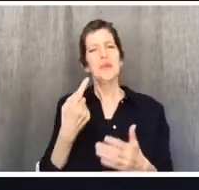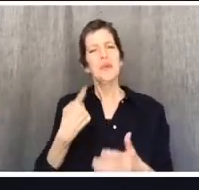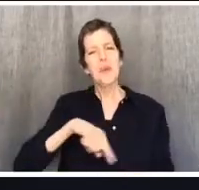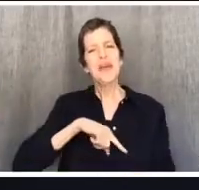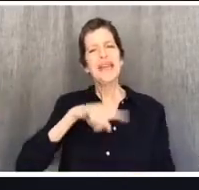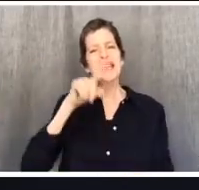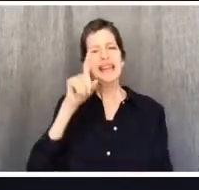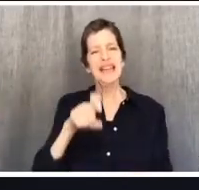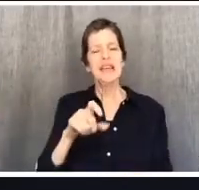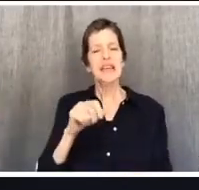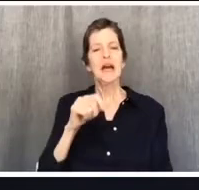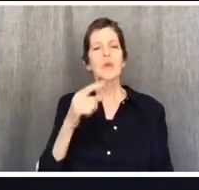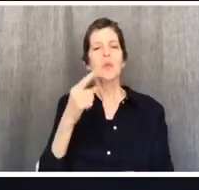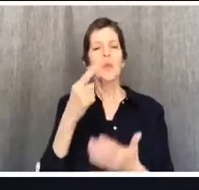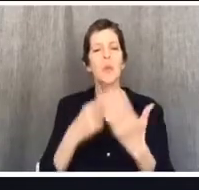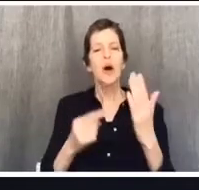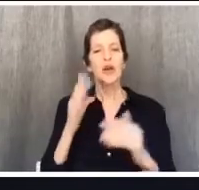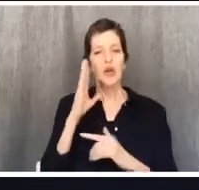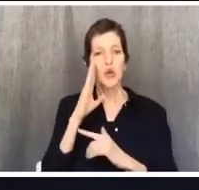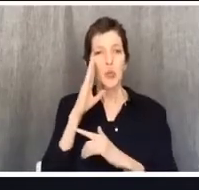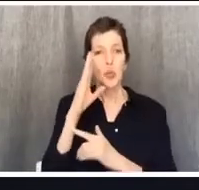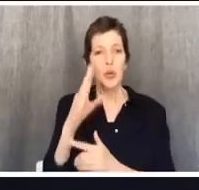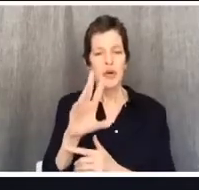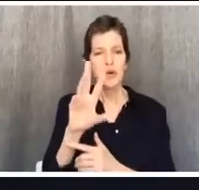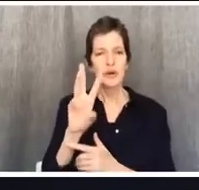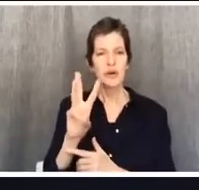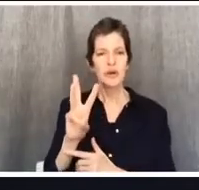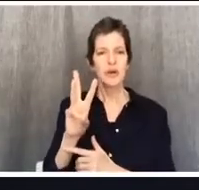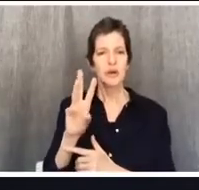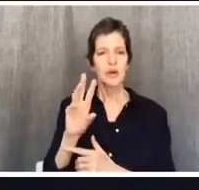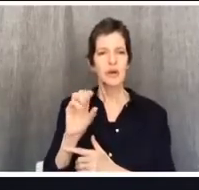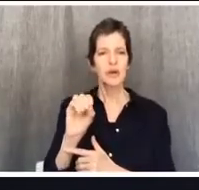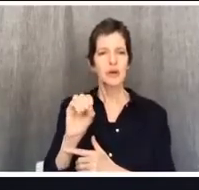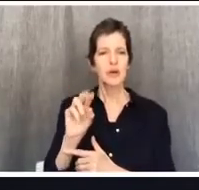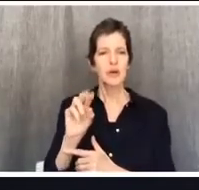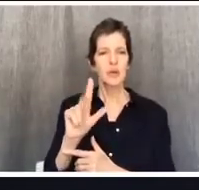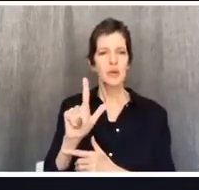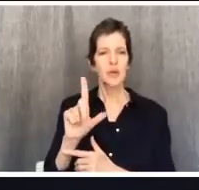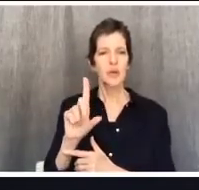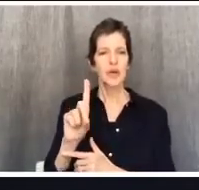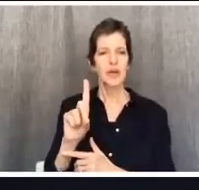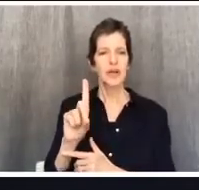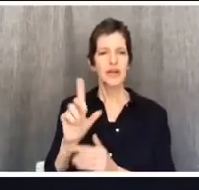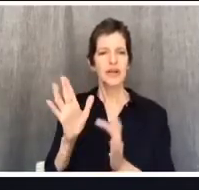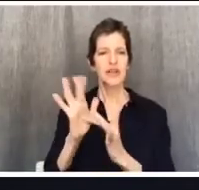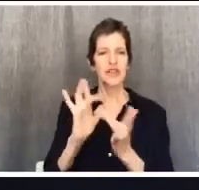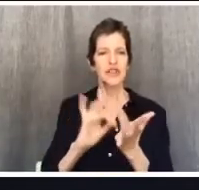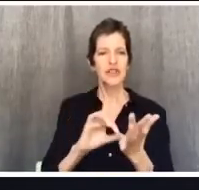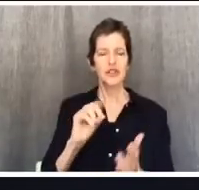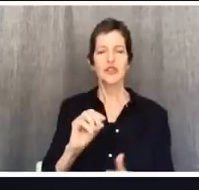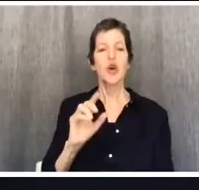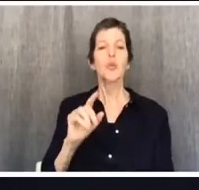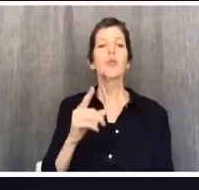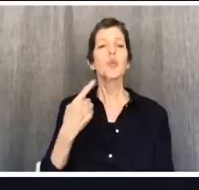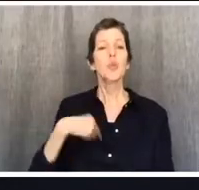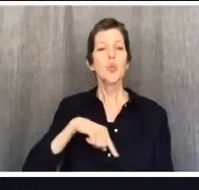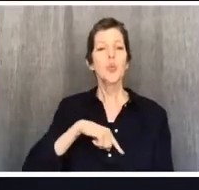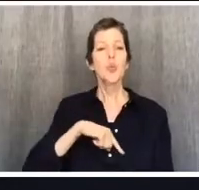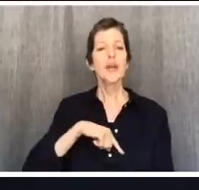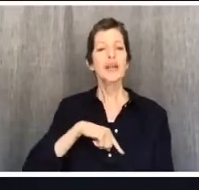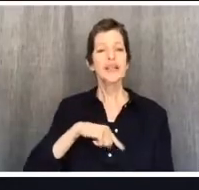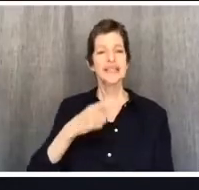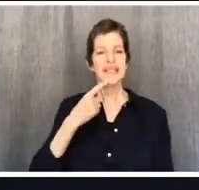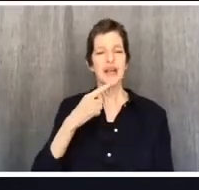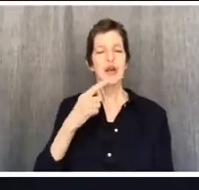did Jesus do? Because that presses us into the word of God. Paul's saying, what did Jesus do? How do you imitate